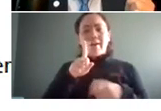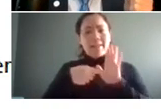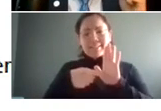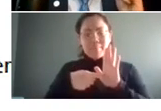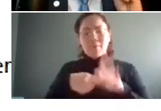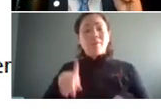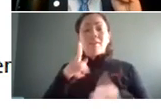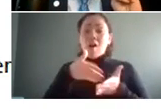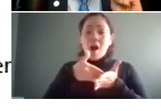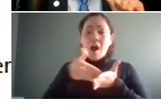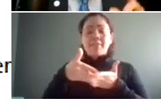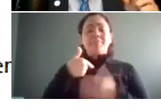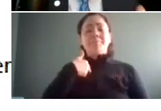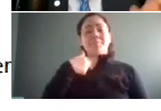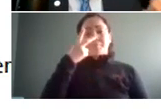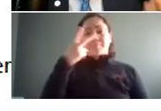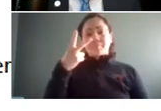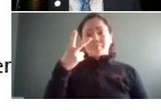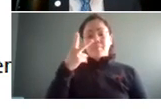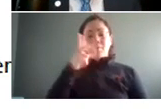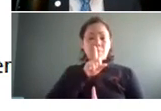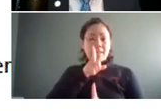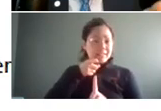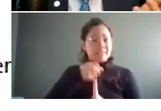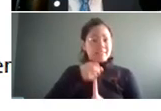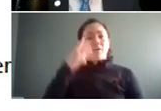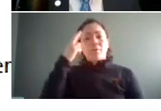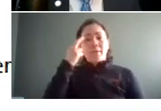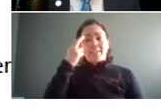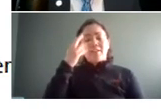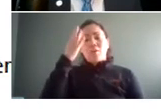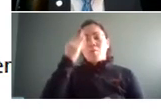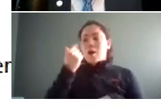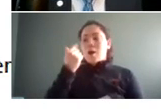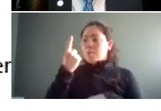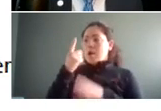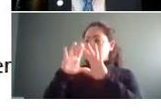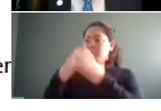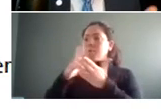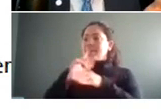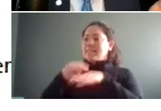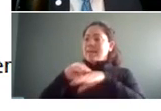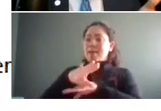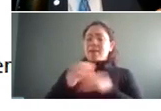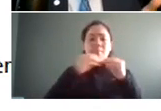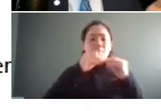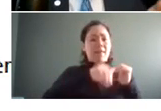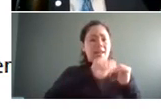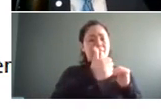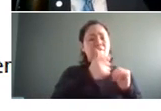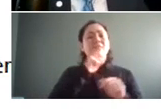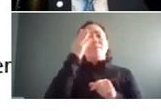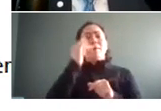um we see that the underlying reason why in a group is affected more than another group is because of some